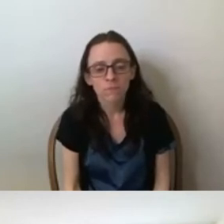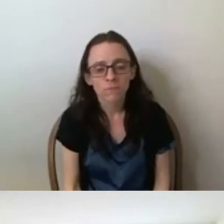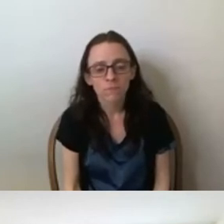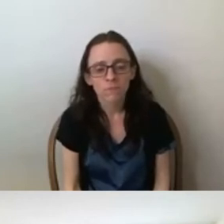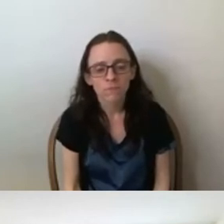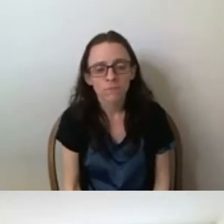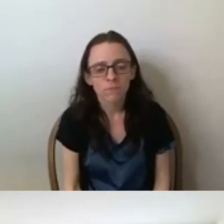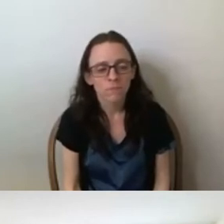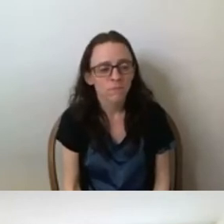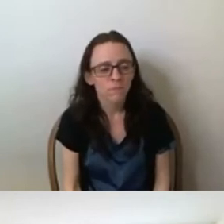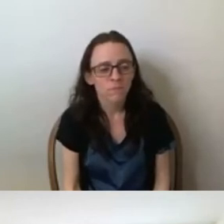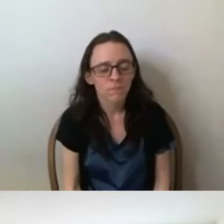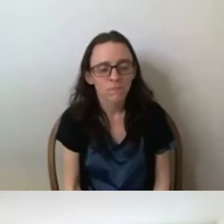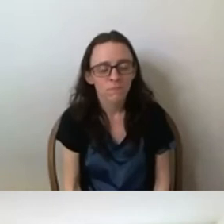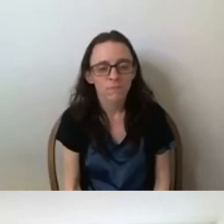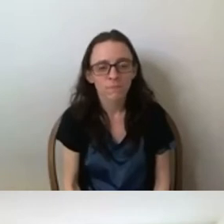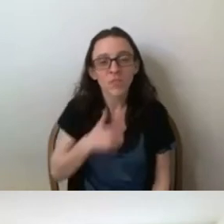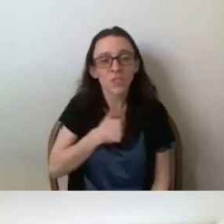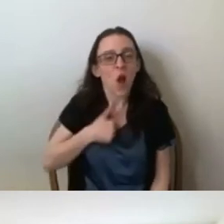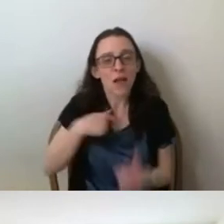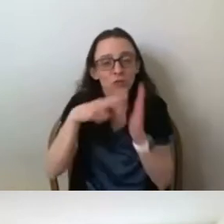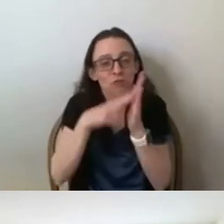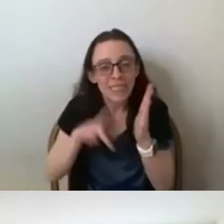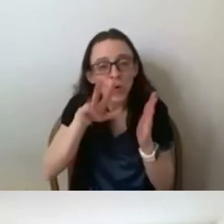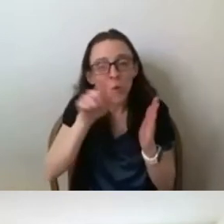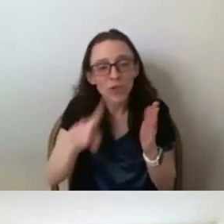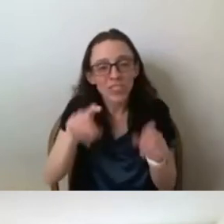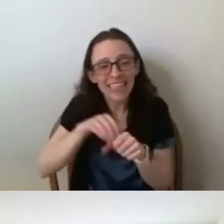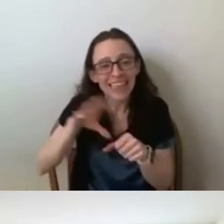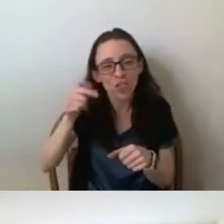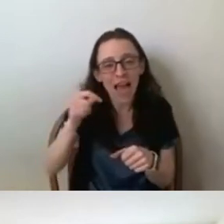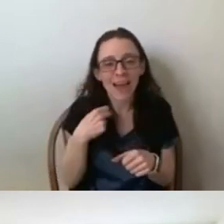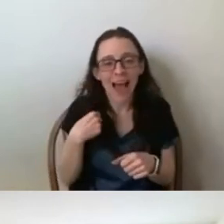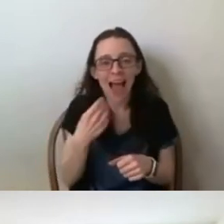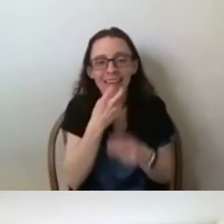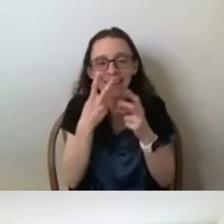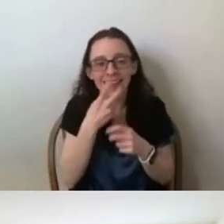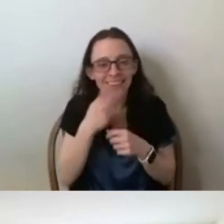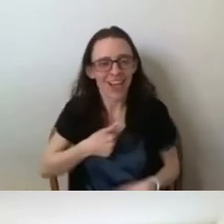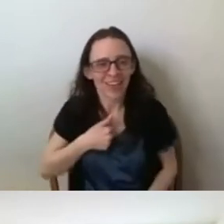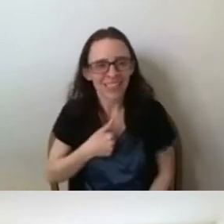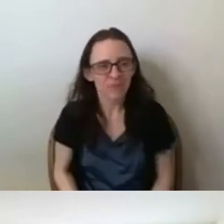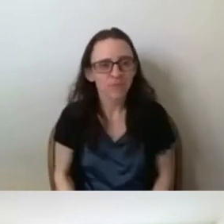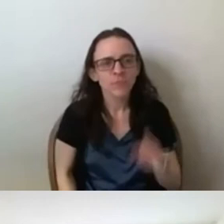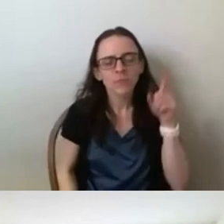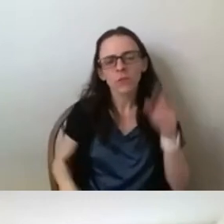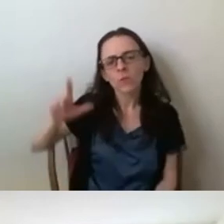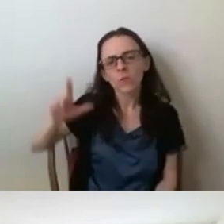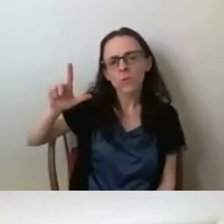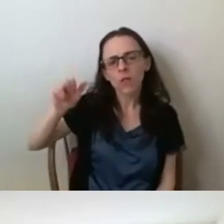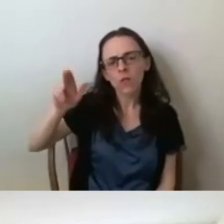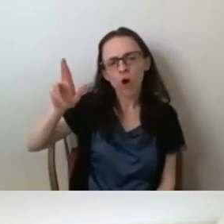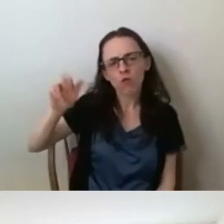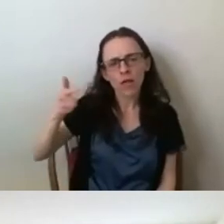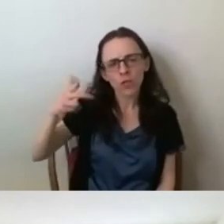Sorry, I was just reading your question in the chat. It was really about is the moral, as Dr. Cordell was